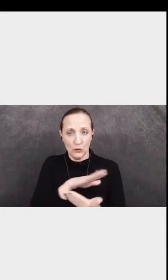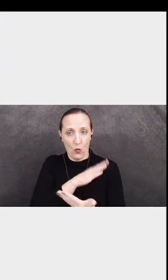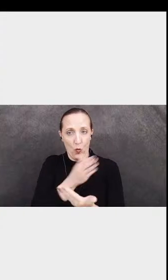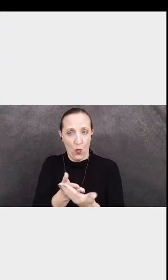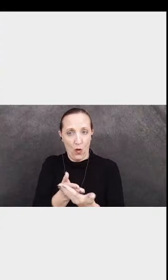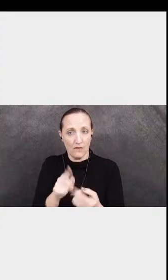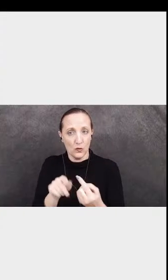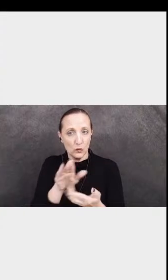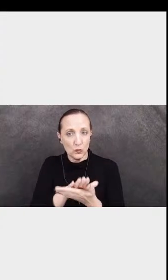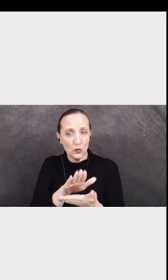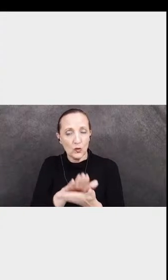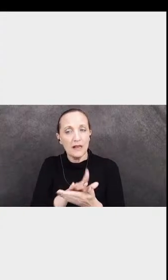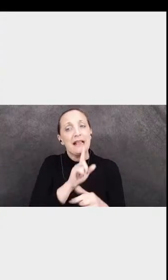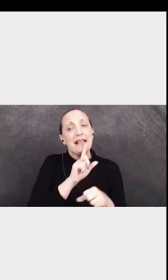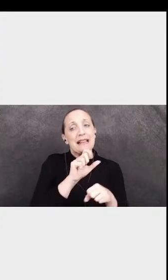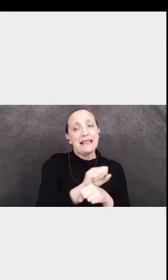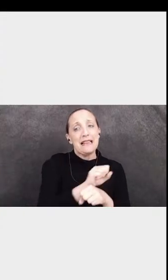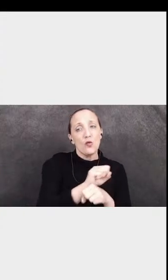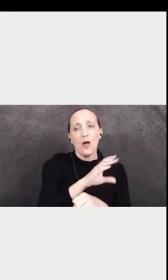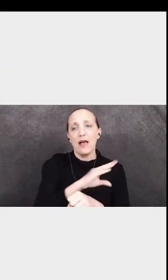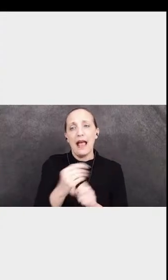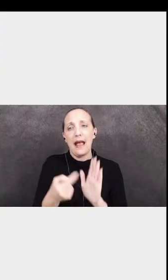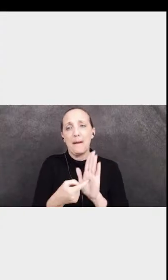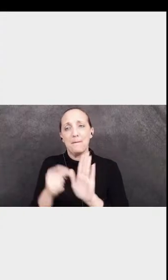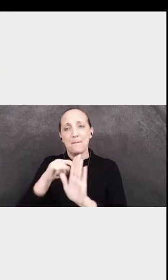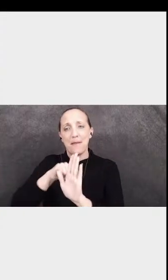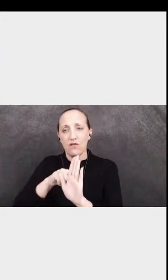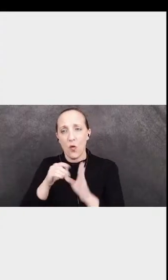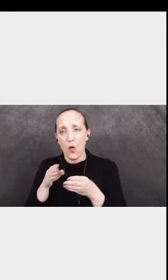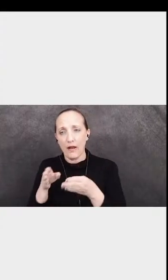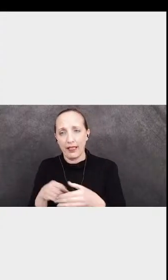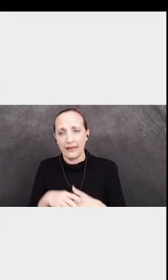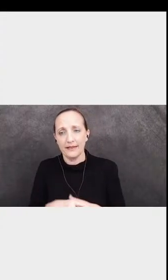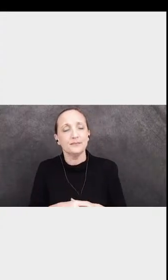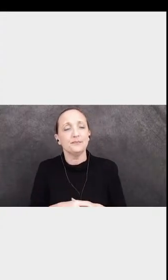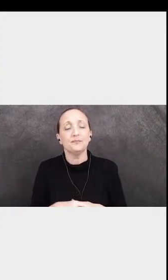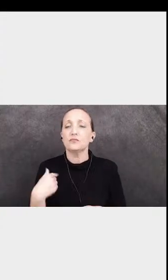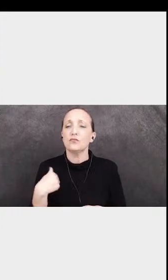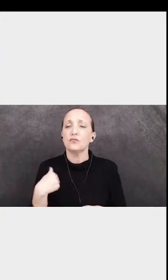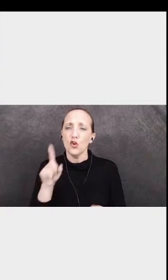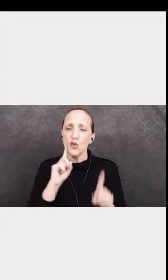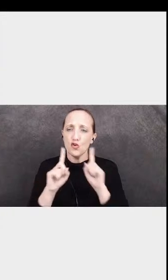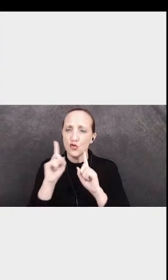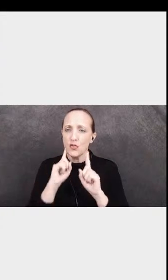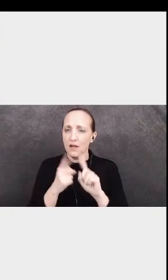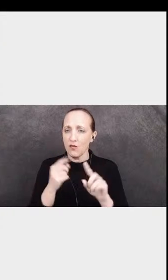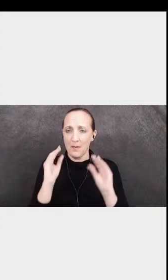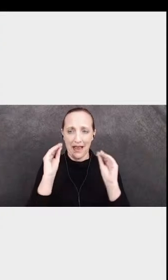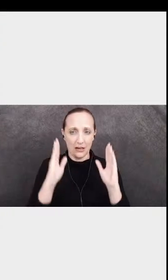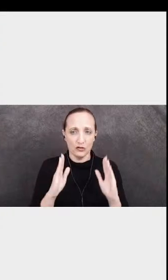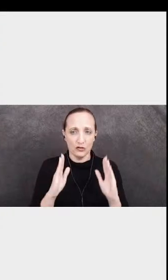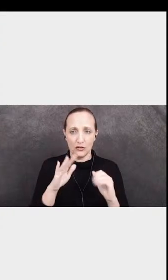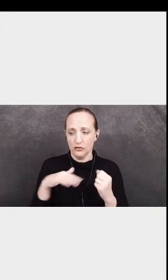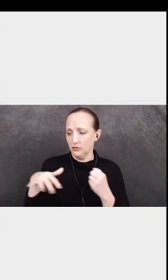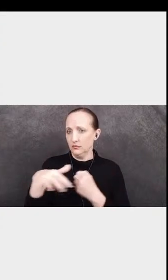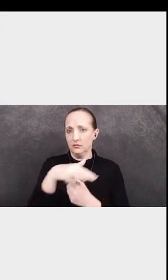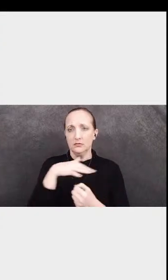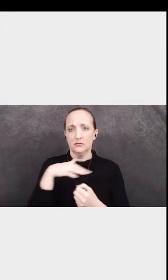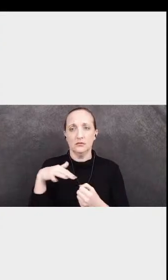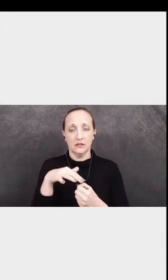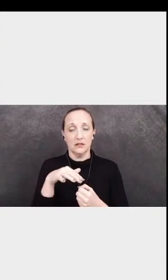that both literal, but, but metaphoric in the sense that what I have heard from educators throughout my time, not only here, but